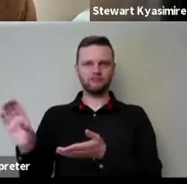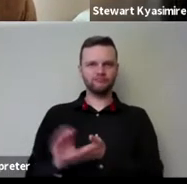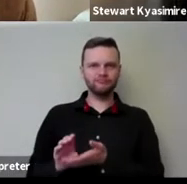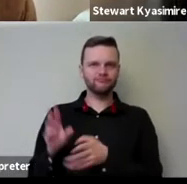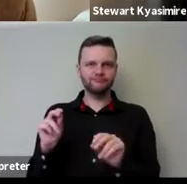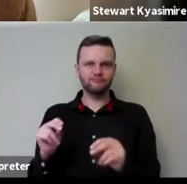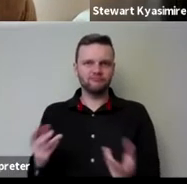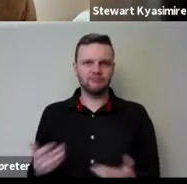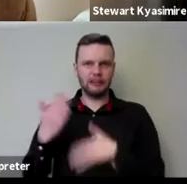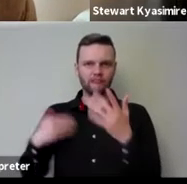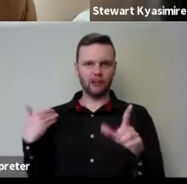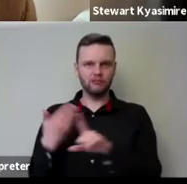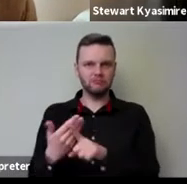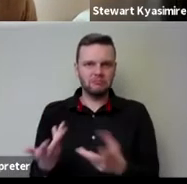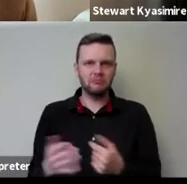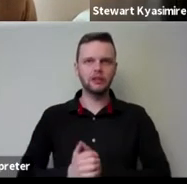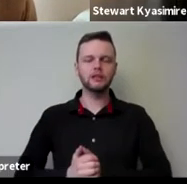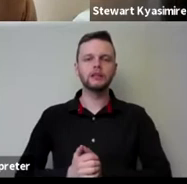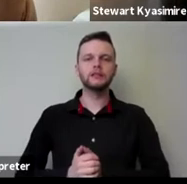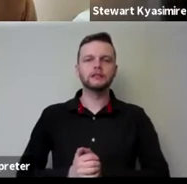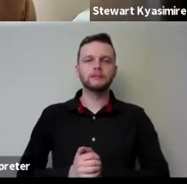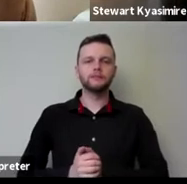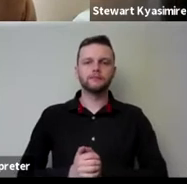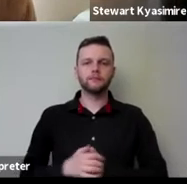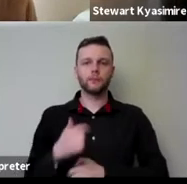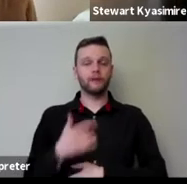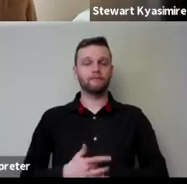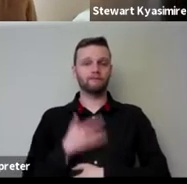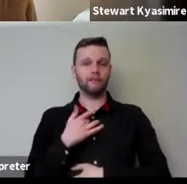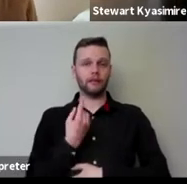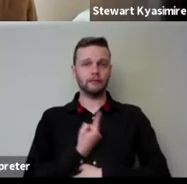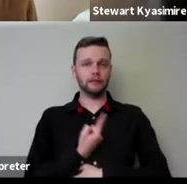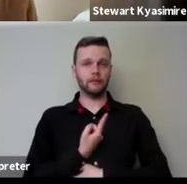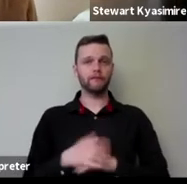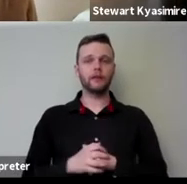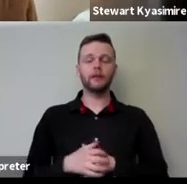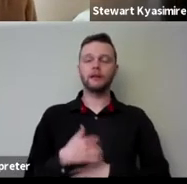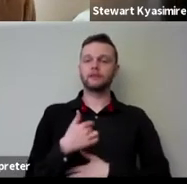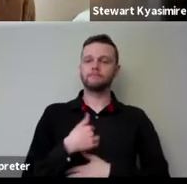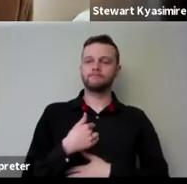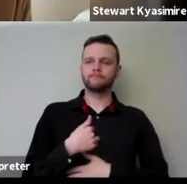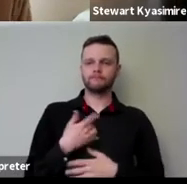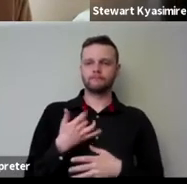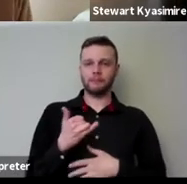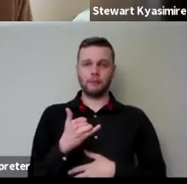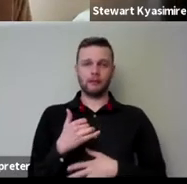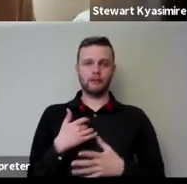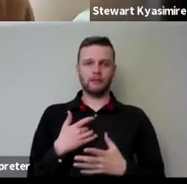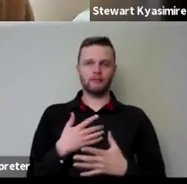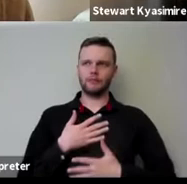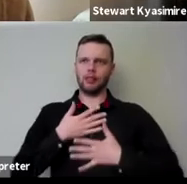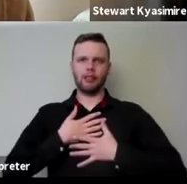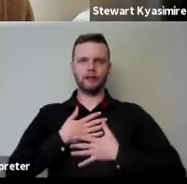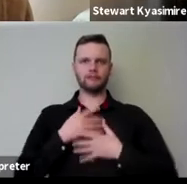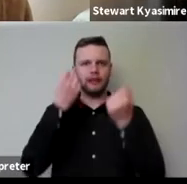i i never have done um and what i'm finding is that whilst i might i might i might quite relish the idea of